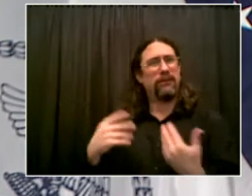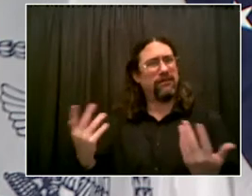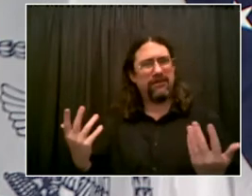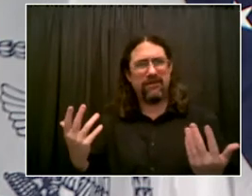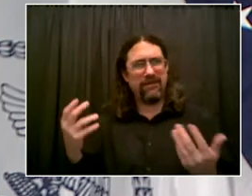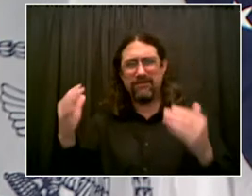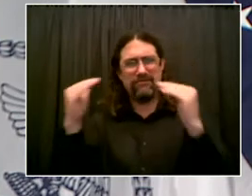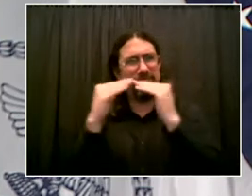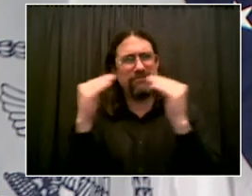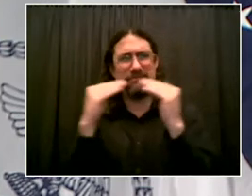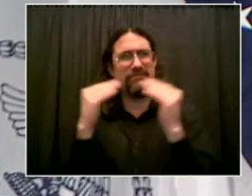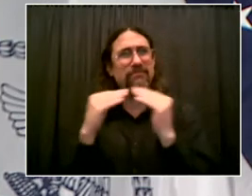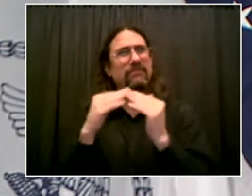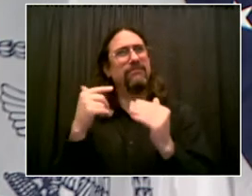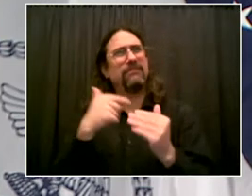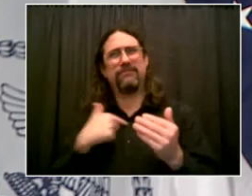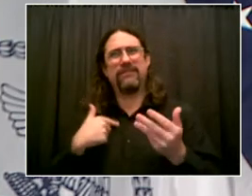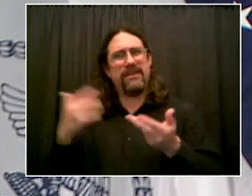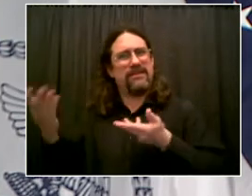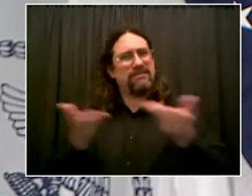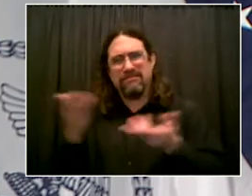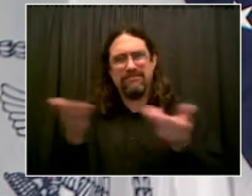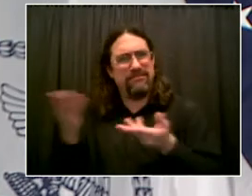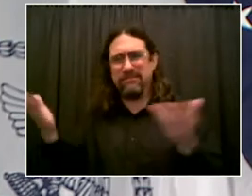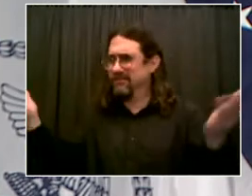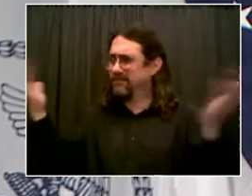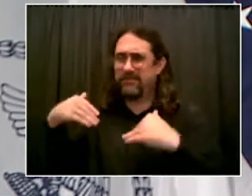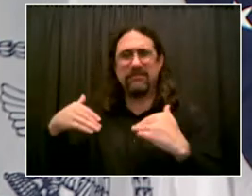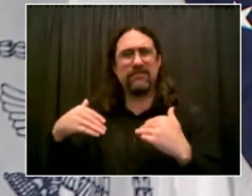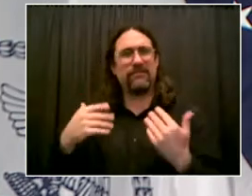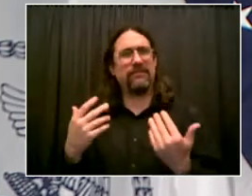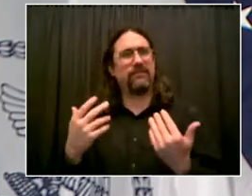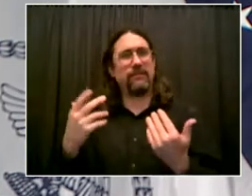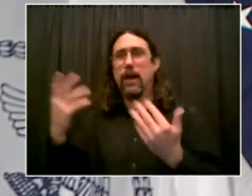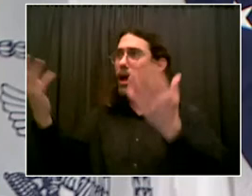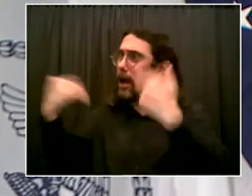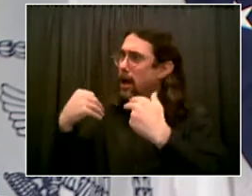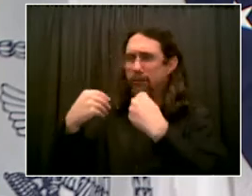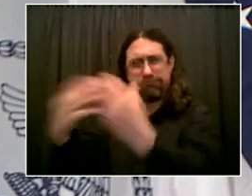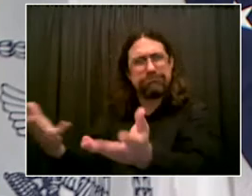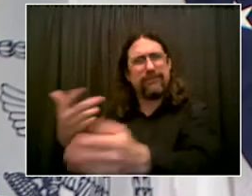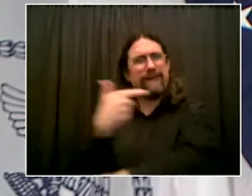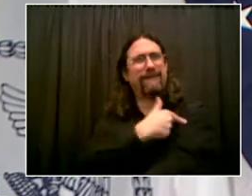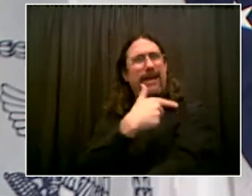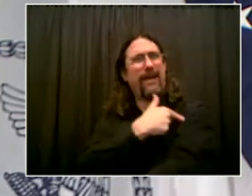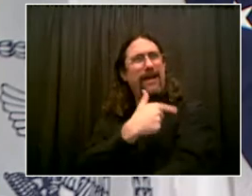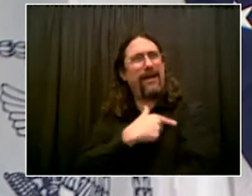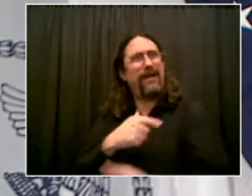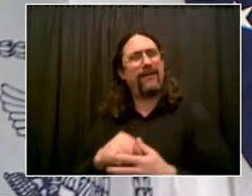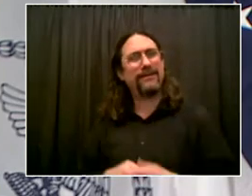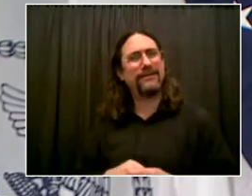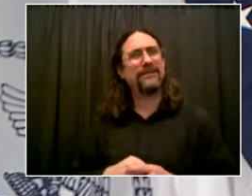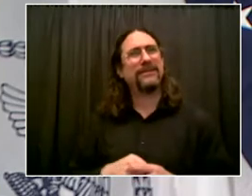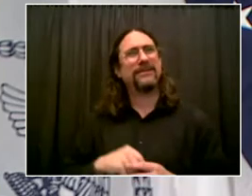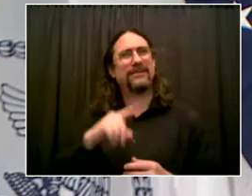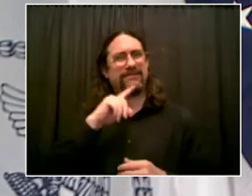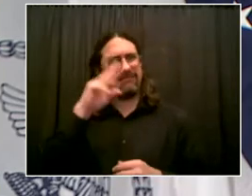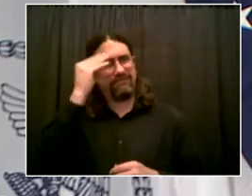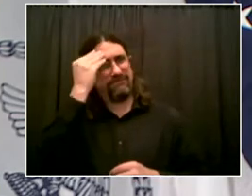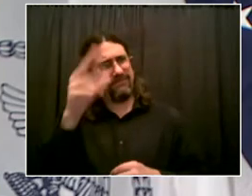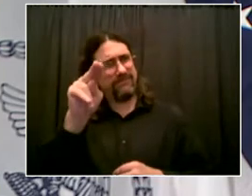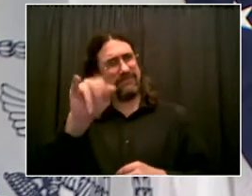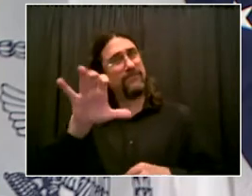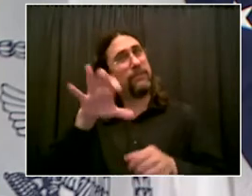do, a generous thing to do. That's who we are as New Yorkers. Our last question of the day goes to Abu from Bangla,